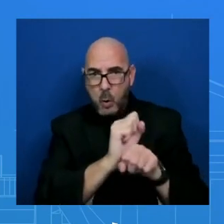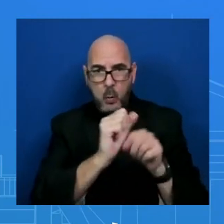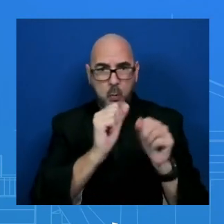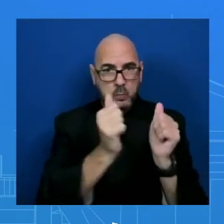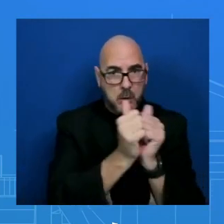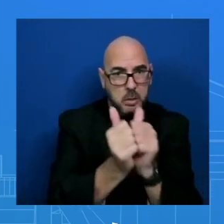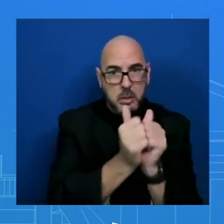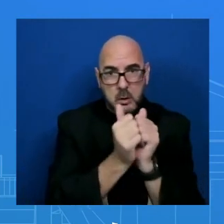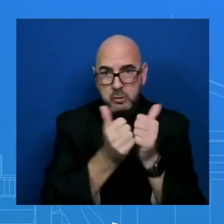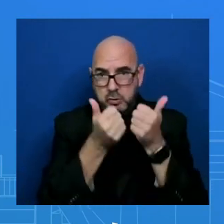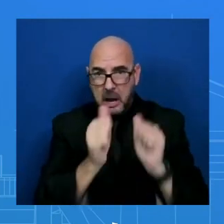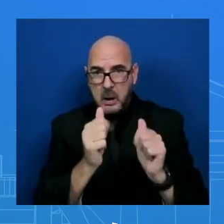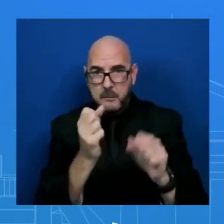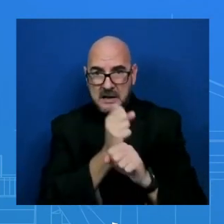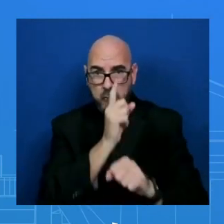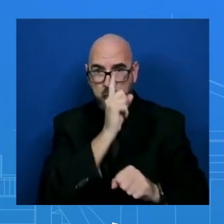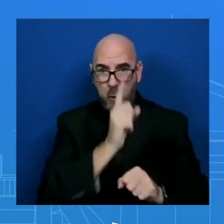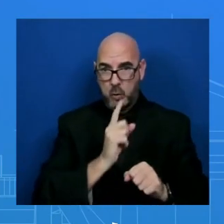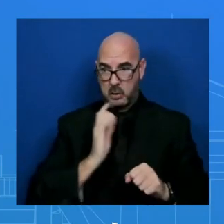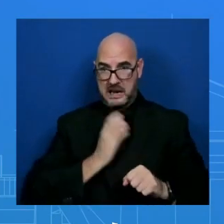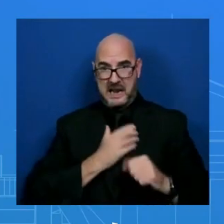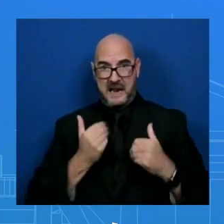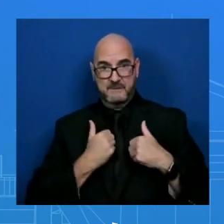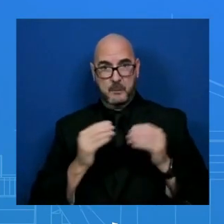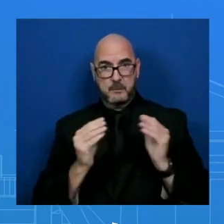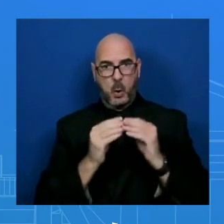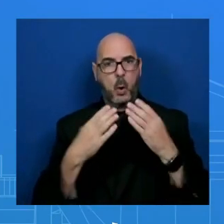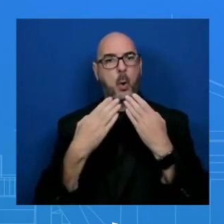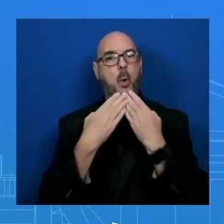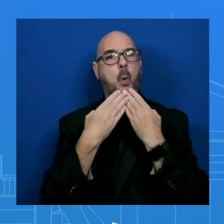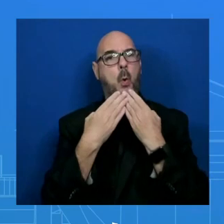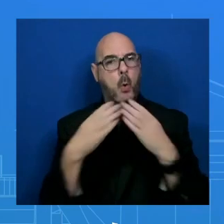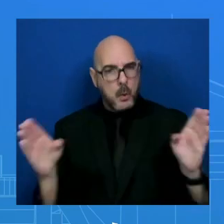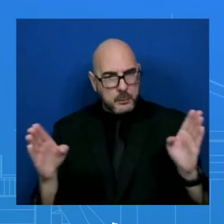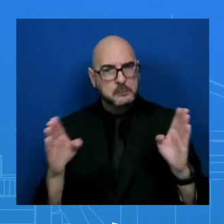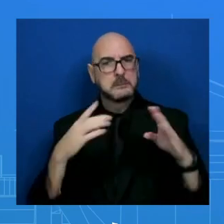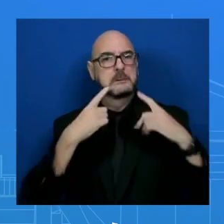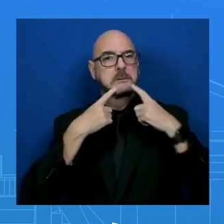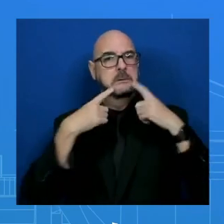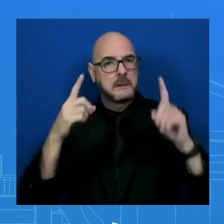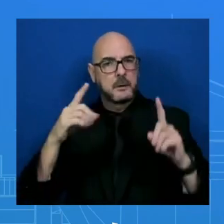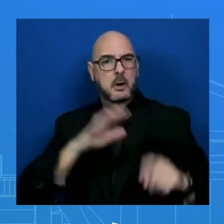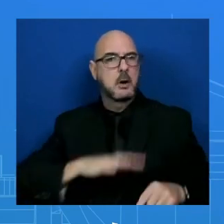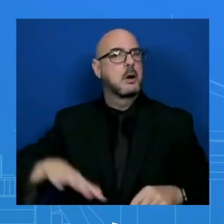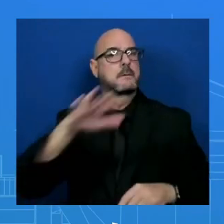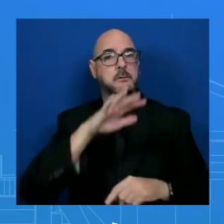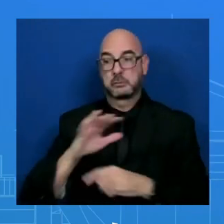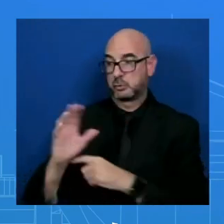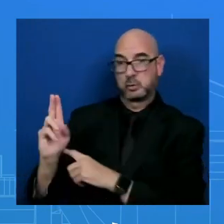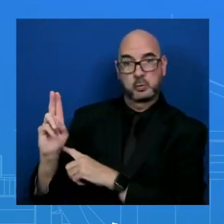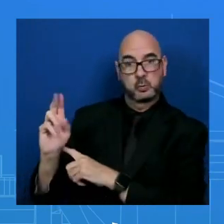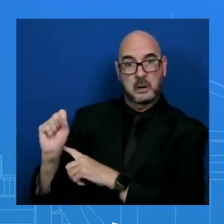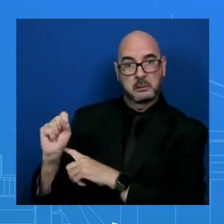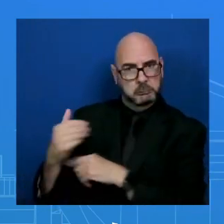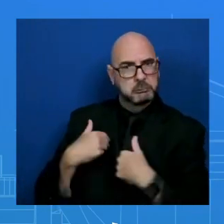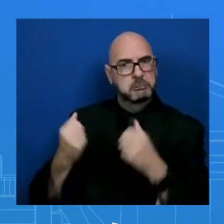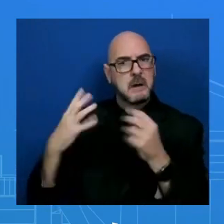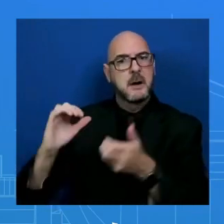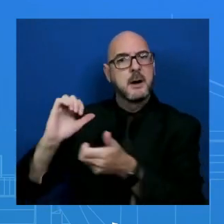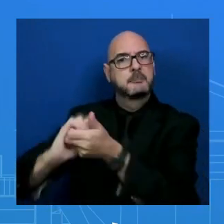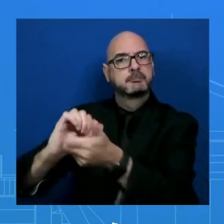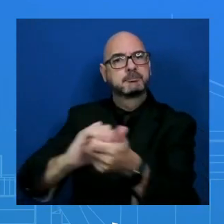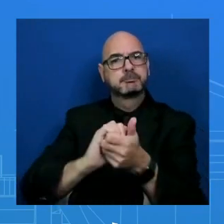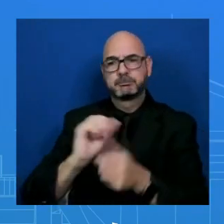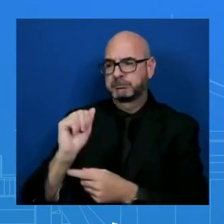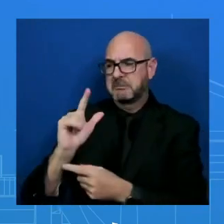secure, open, and prosperous Indo-Pacific, what the United States has done with a broad network of allies and partners I believe has enhanced the stability